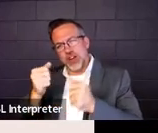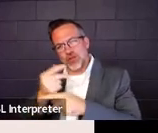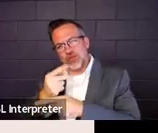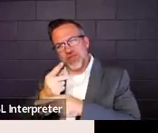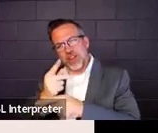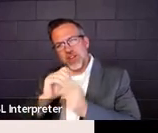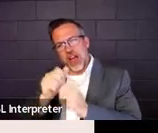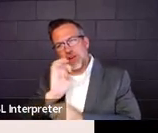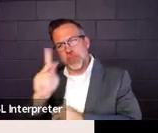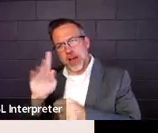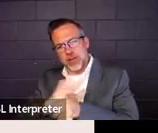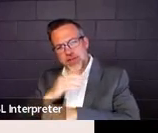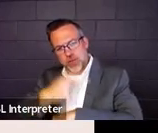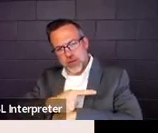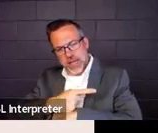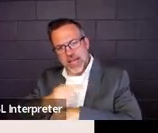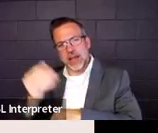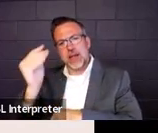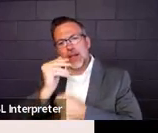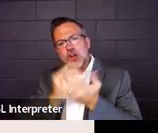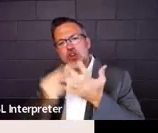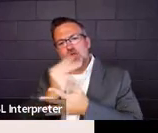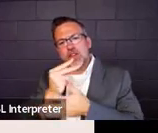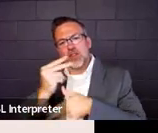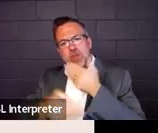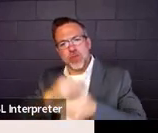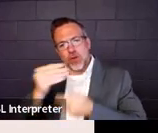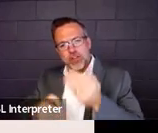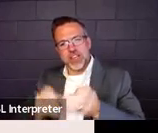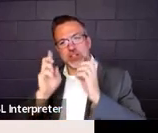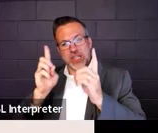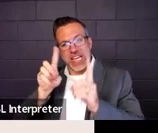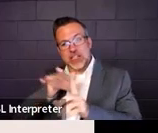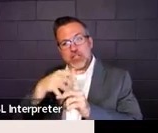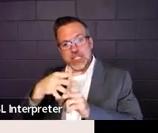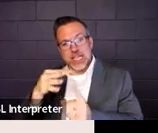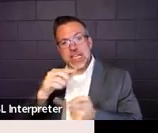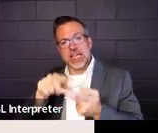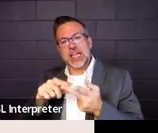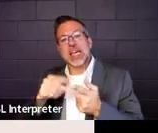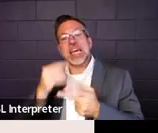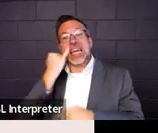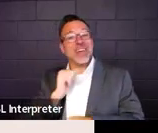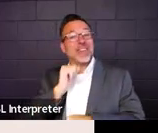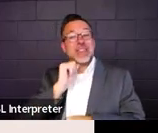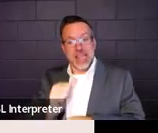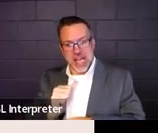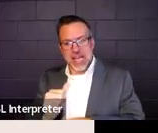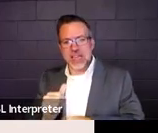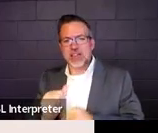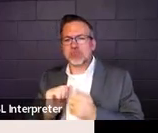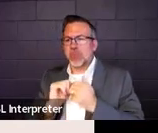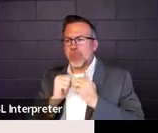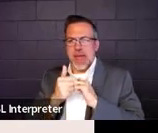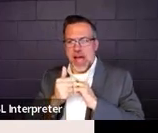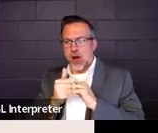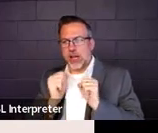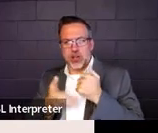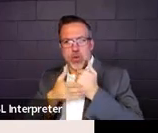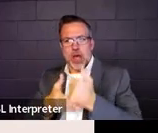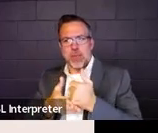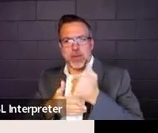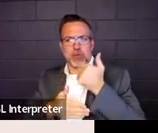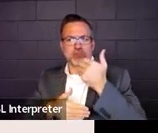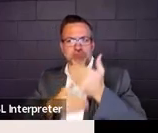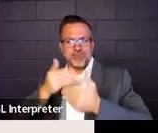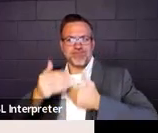and if they're not progressing, determine what setting will allow them to progress. So you're going to start at that point